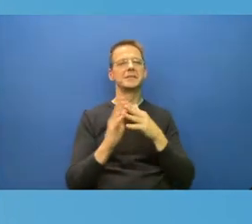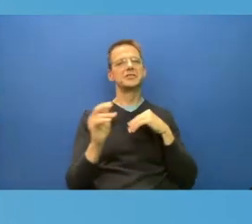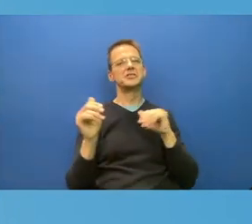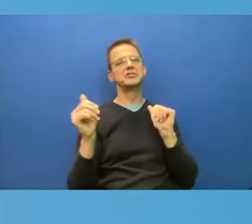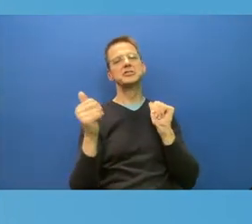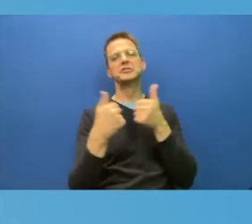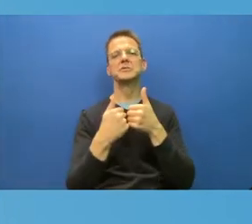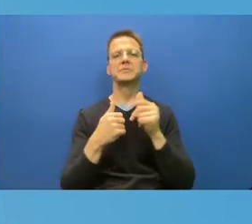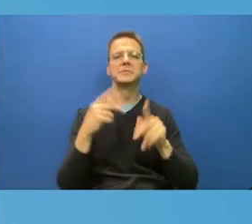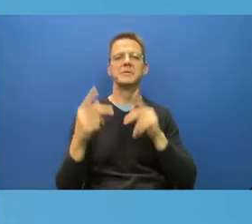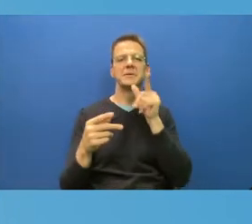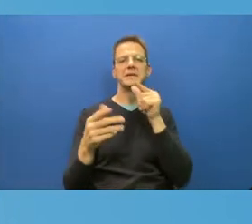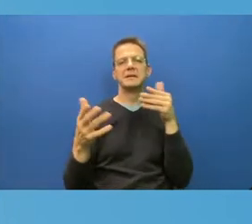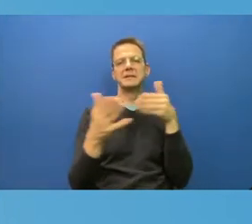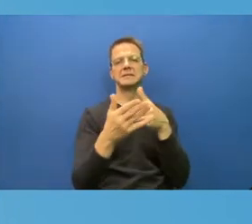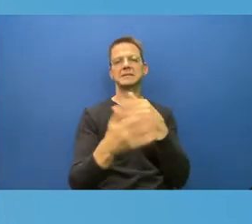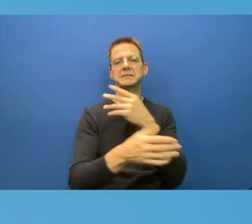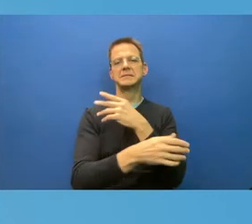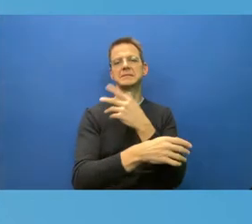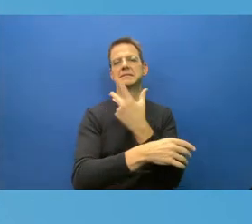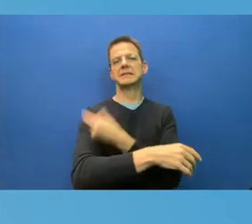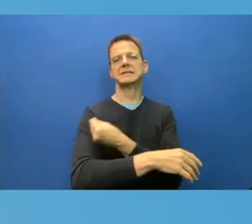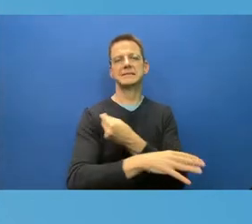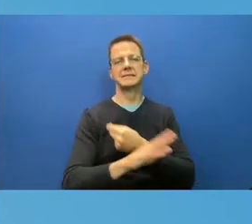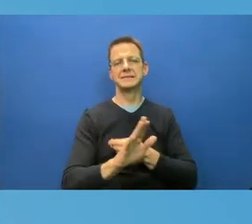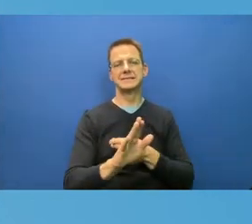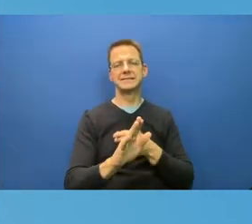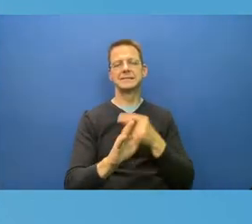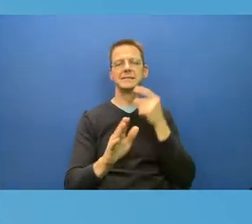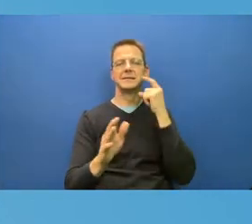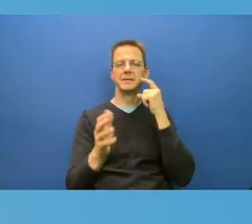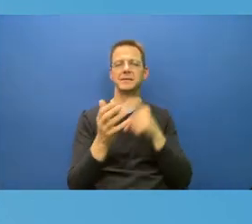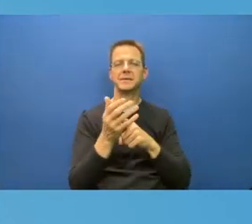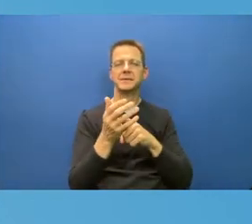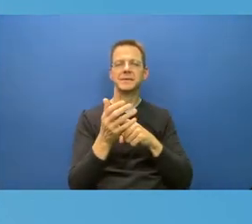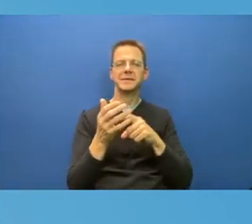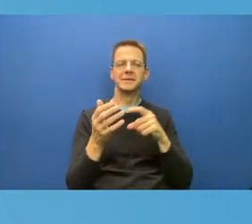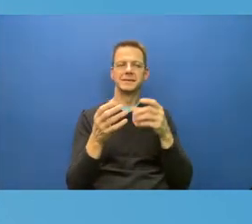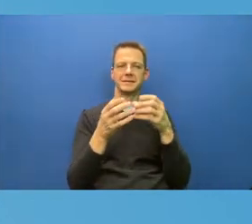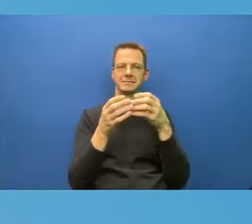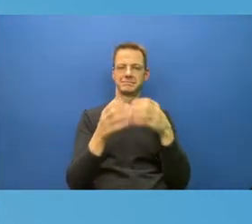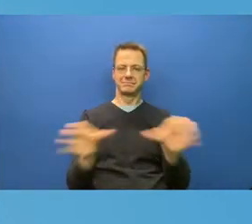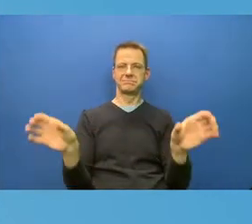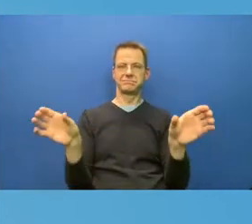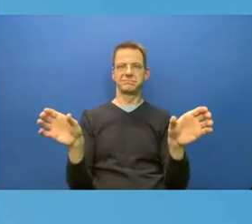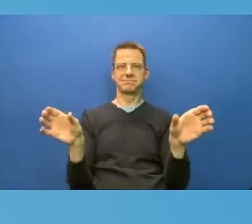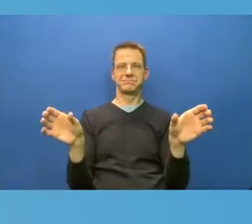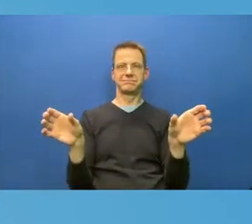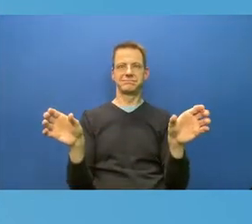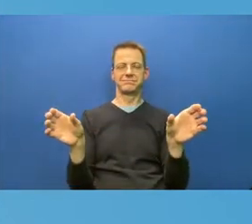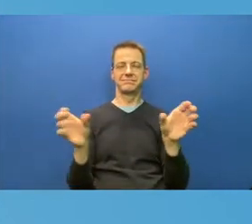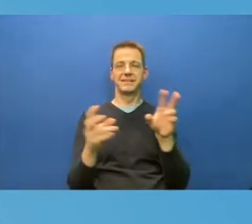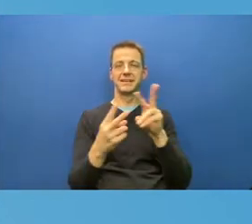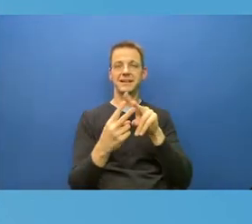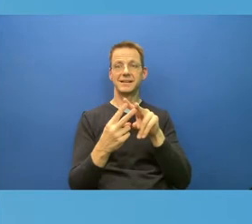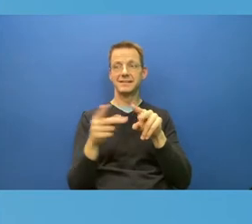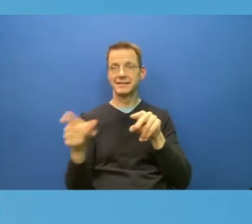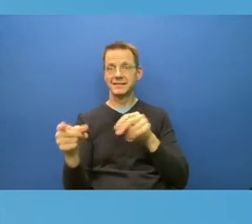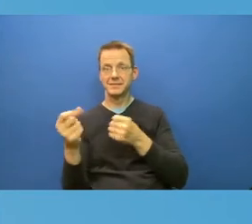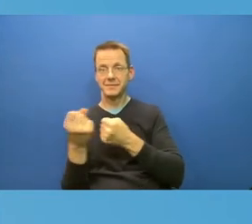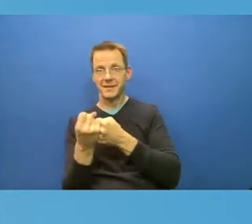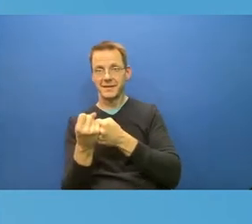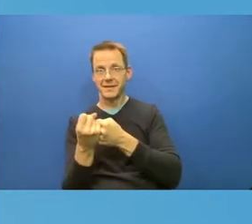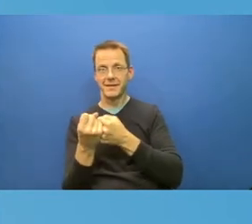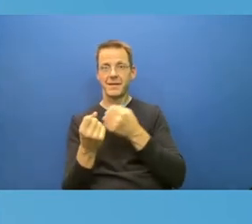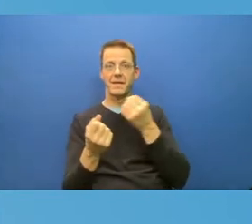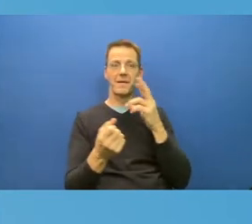issue of identity and belonging to certain groups. But we all know individuals who